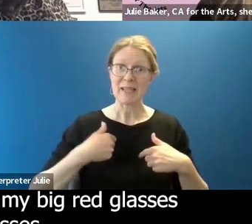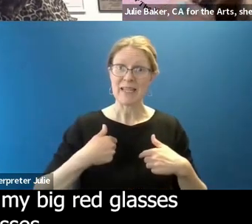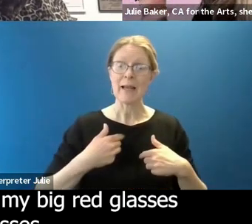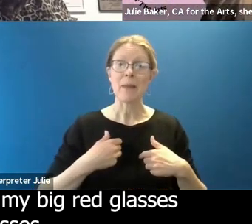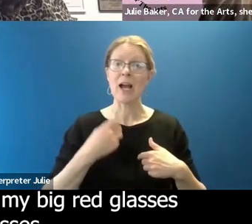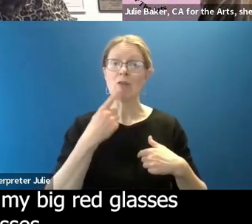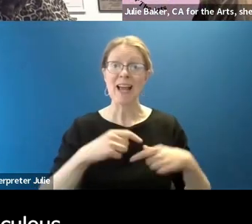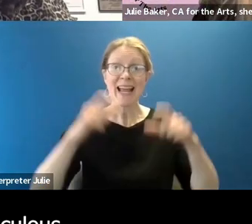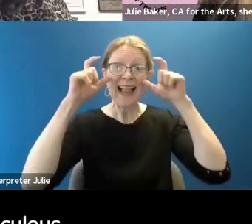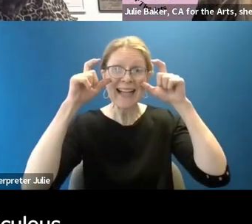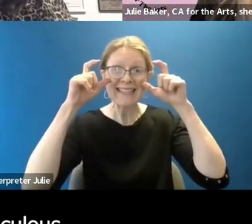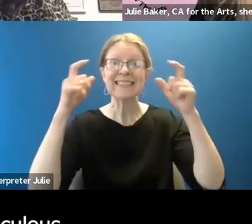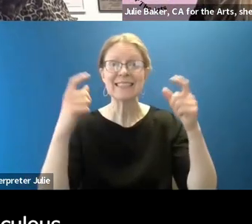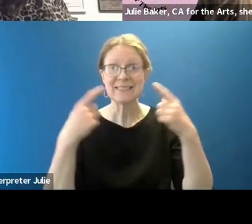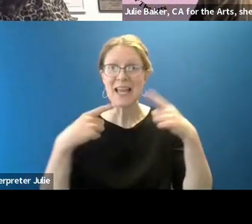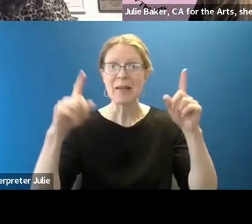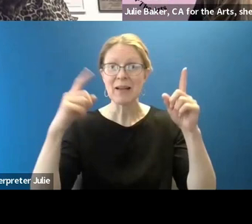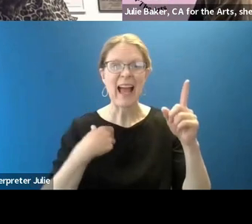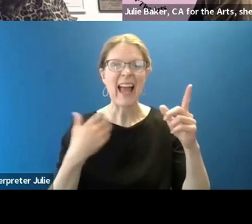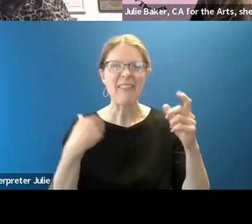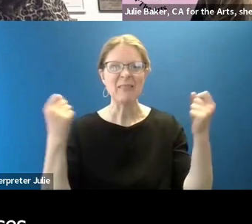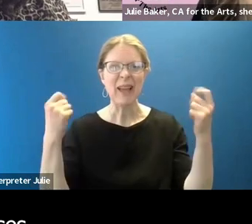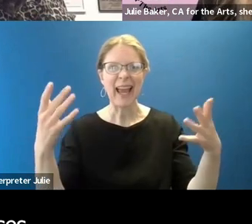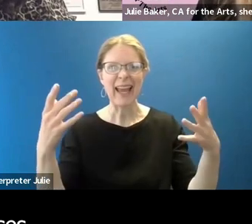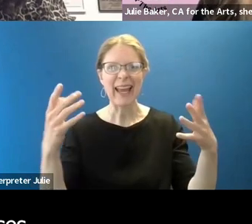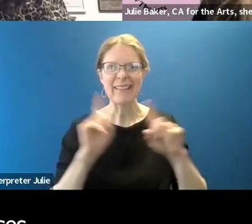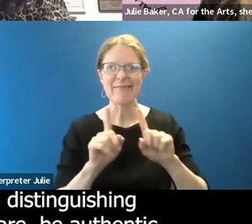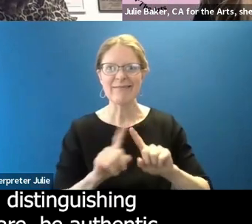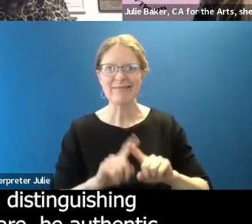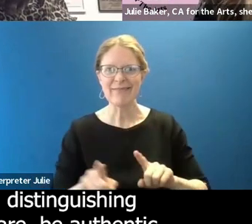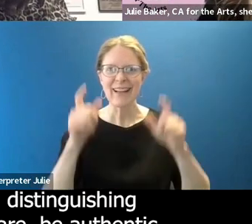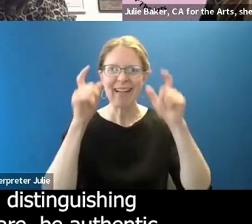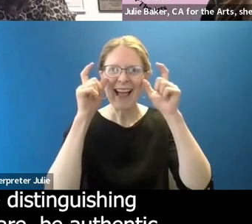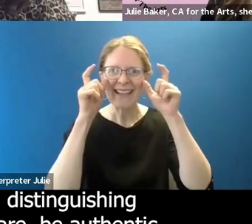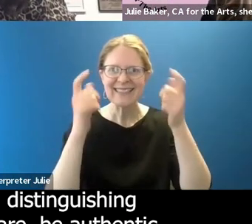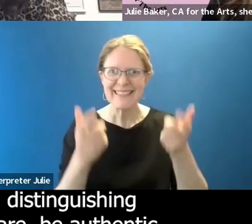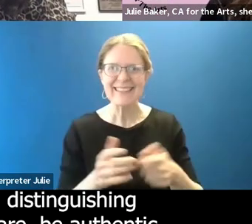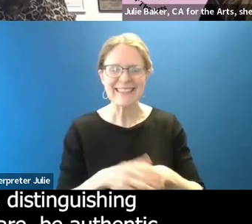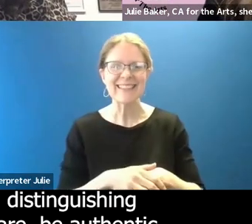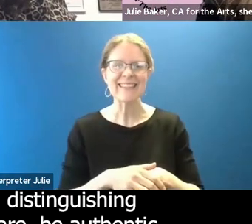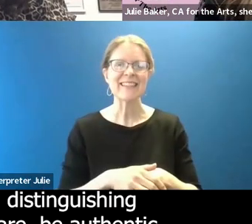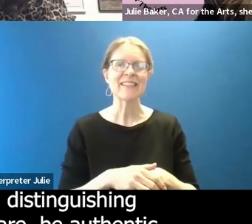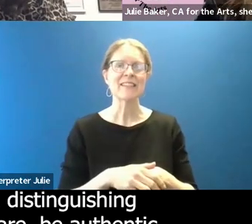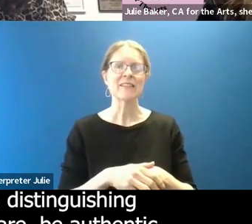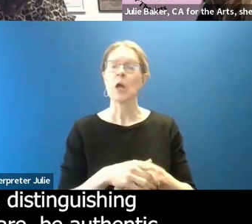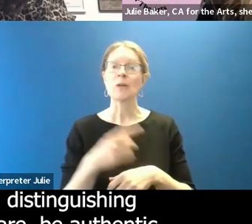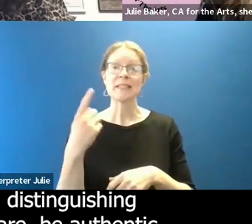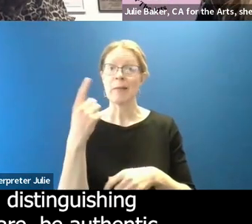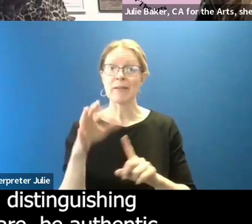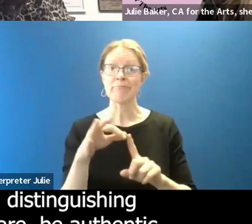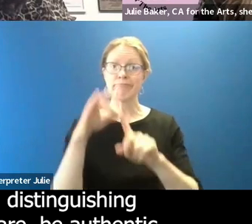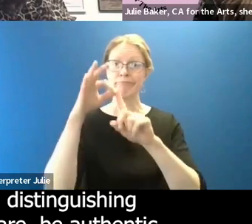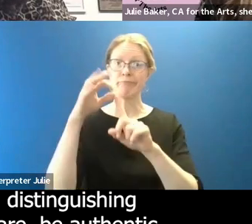glasses or other glasses. I've got a ridiculous lot of glasses. So I think, you know, distinguishing yourself,